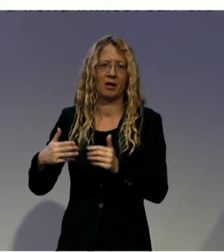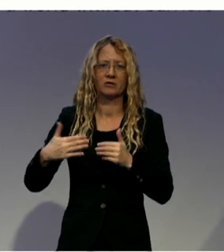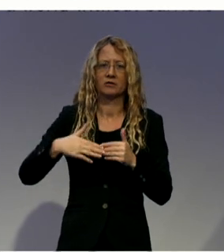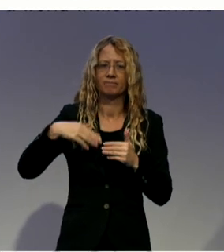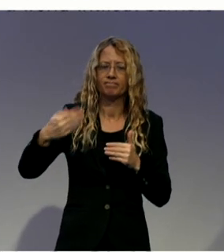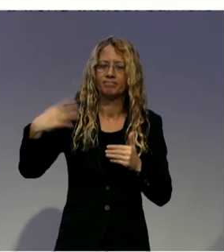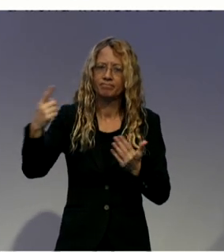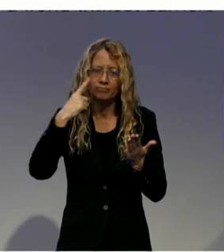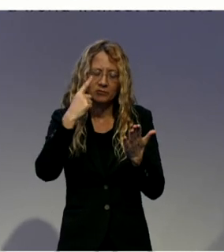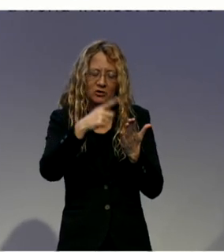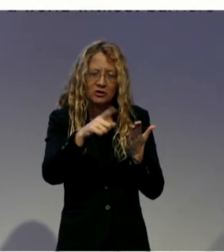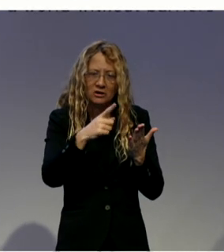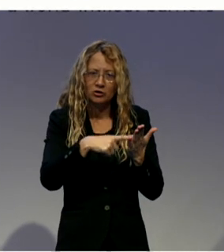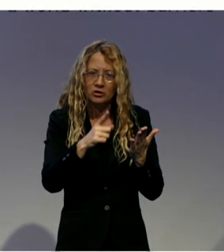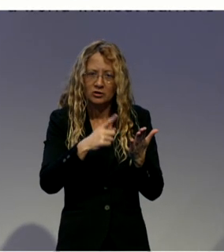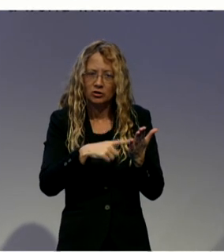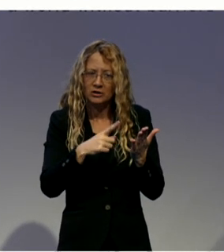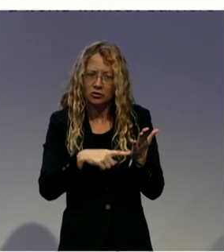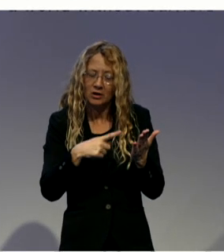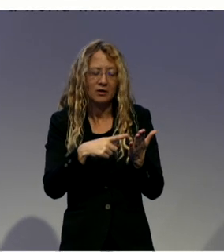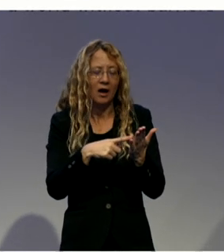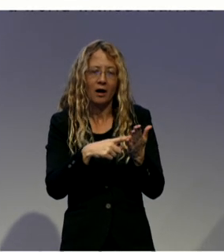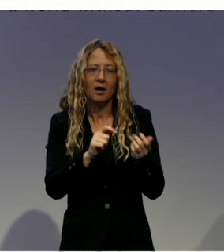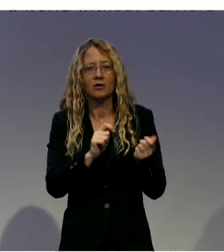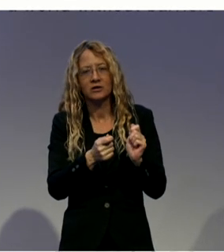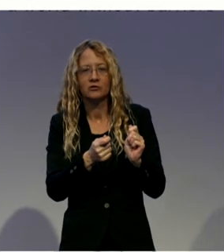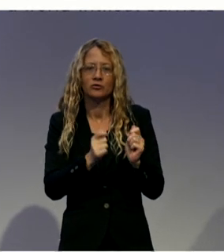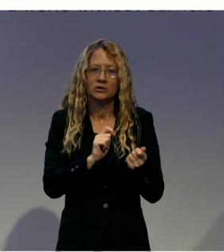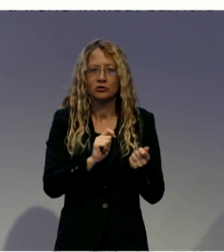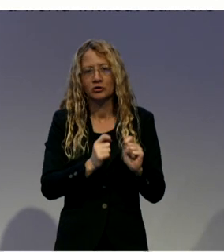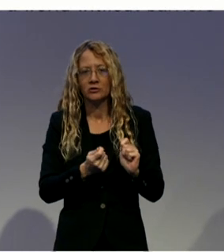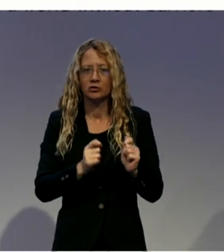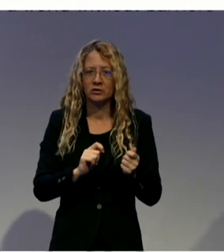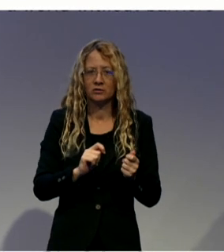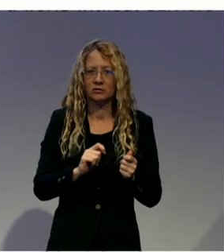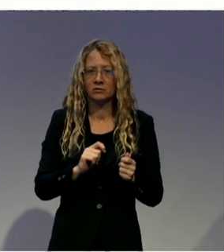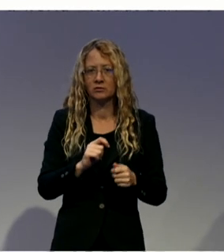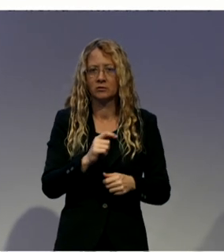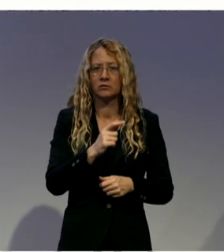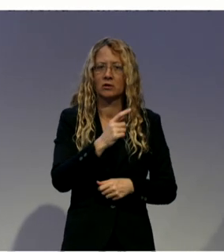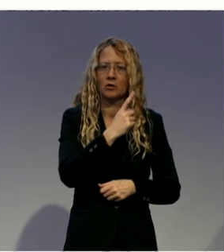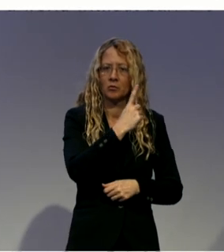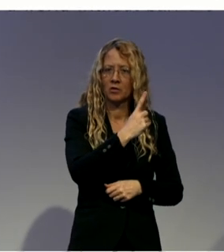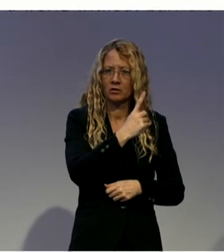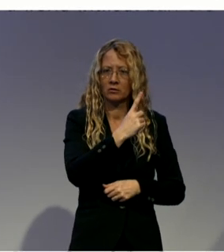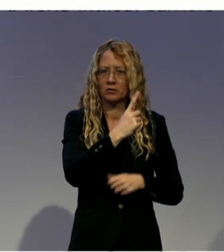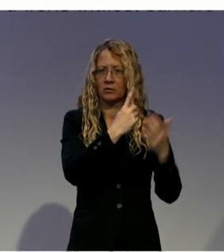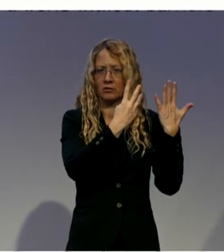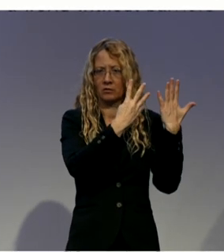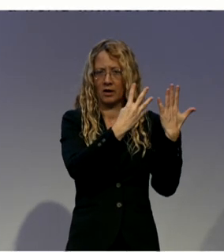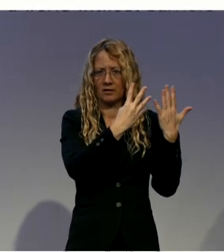But, in fact, we have 950 users. We have recognized some circumstances that